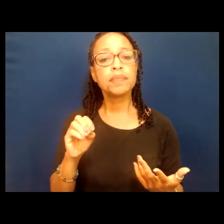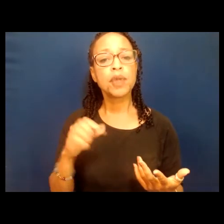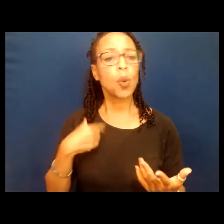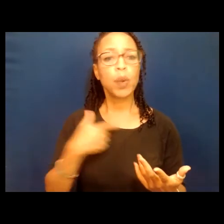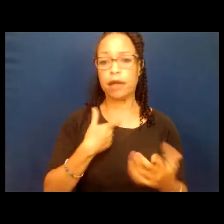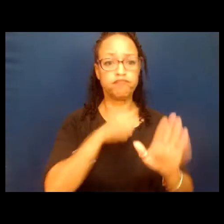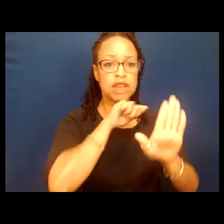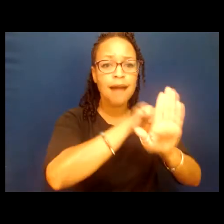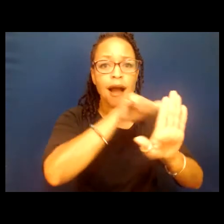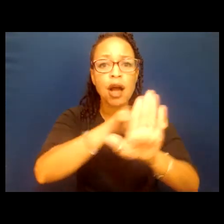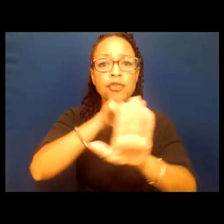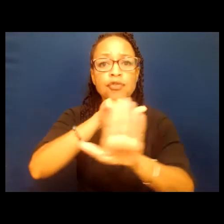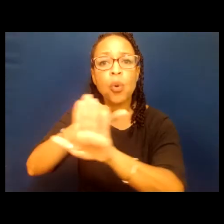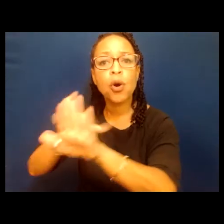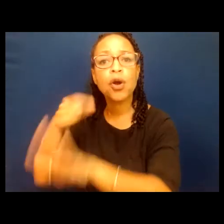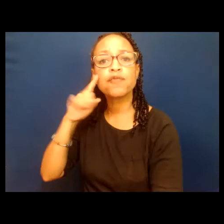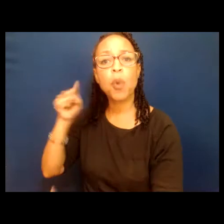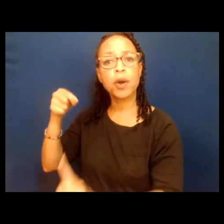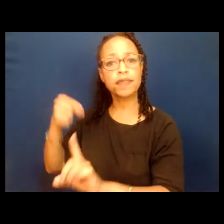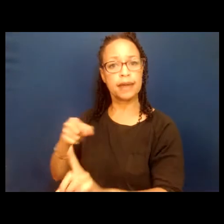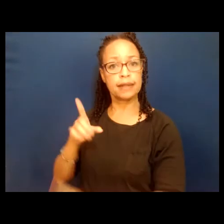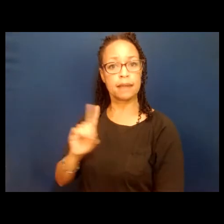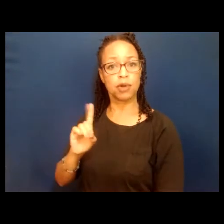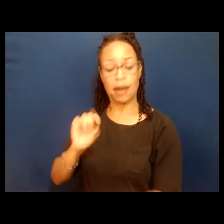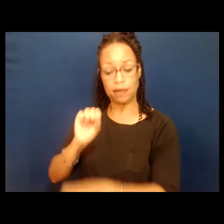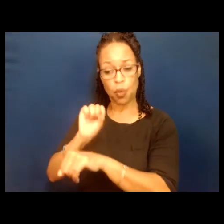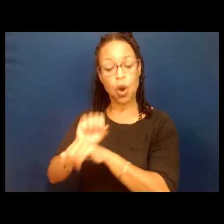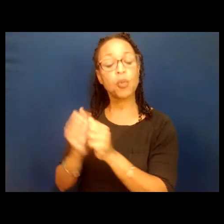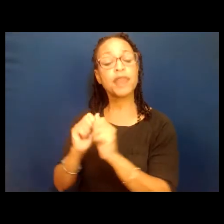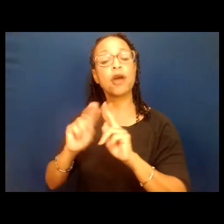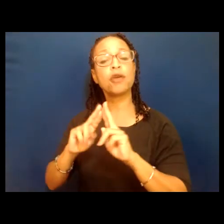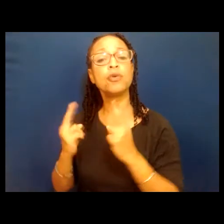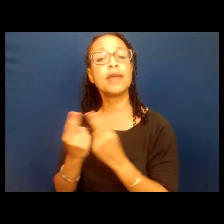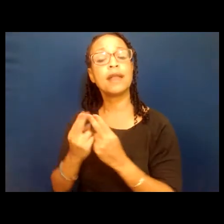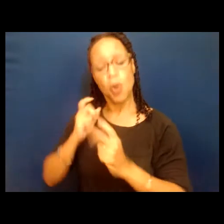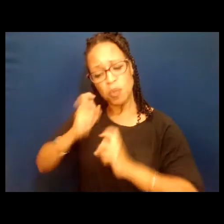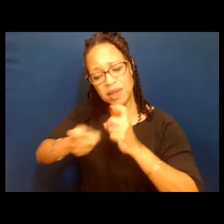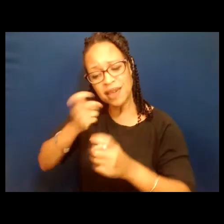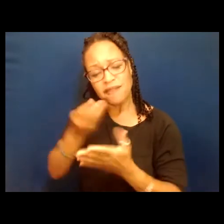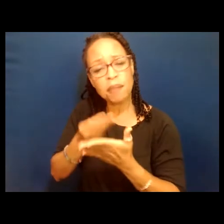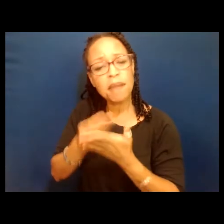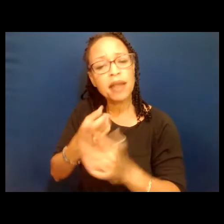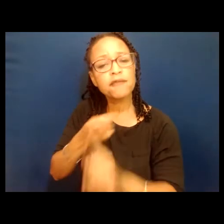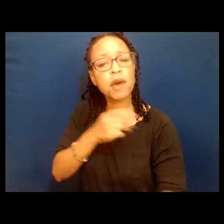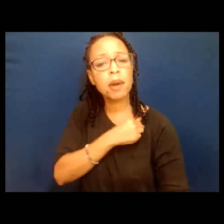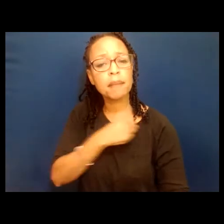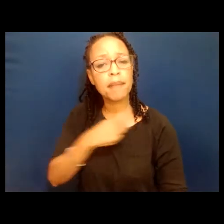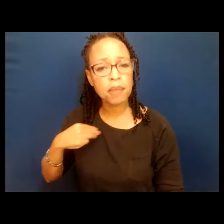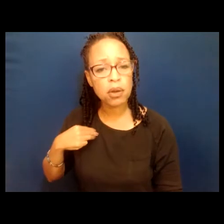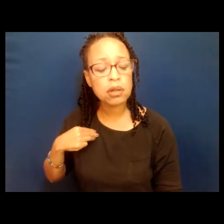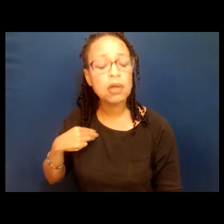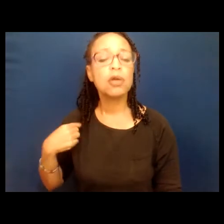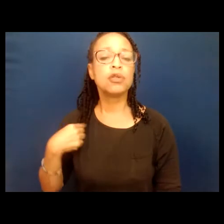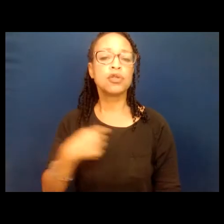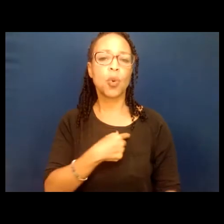trabajan con nuestros sindicatos. Donamos el dinero de nuestros miembros para que tengamos un asiento en la